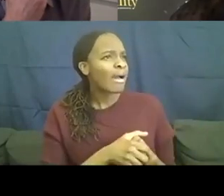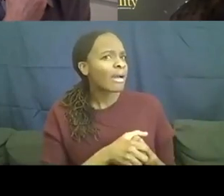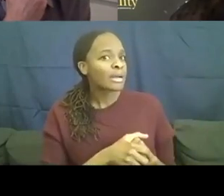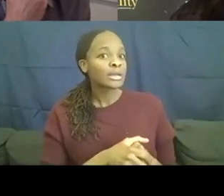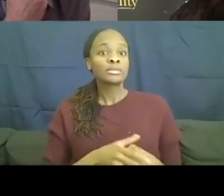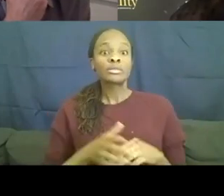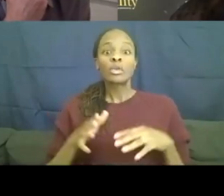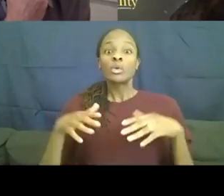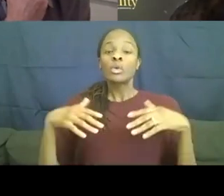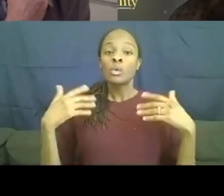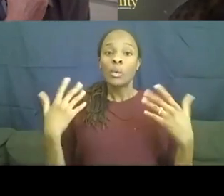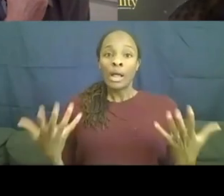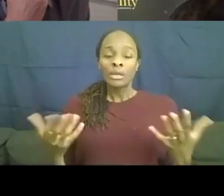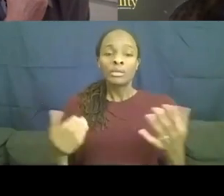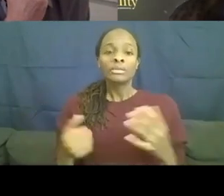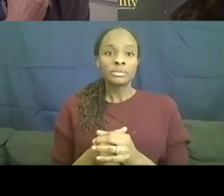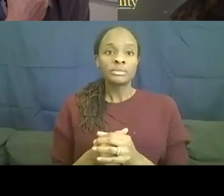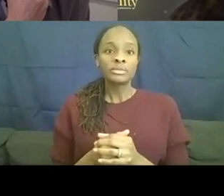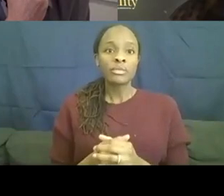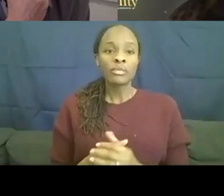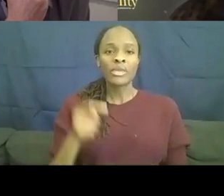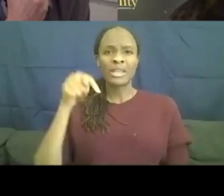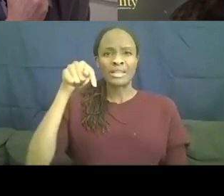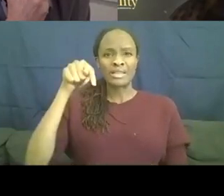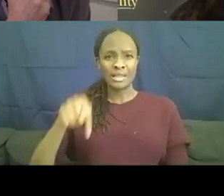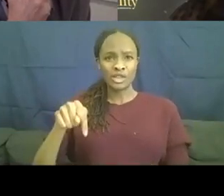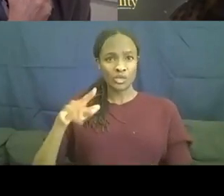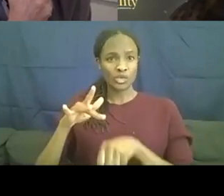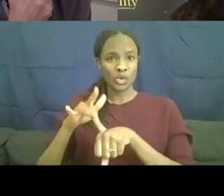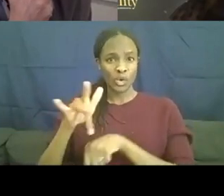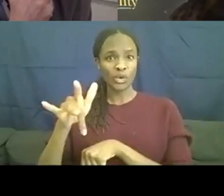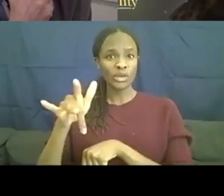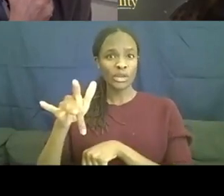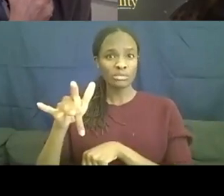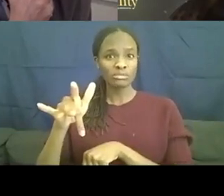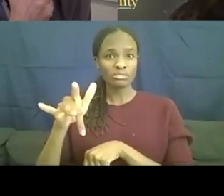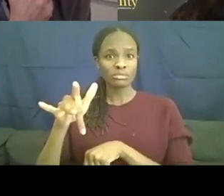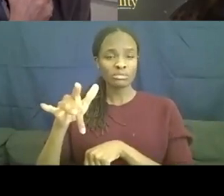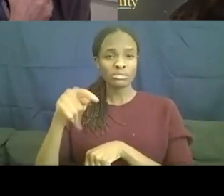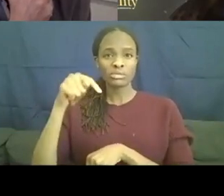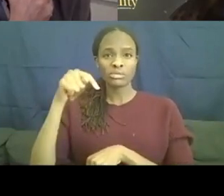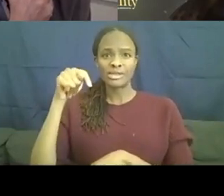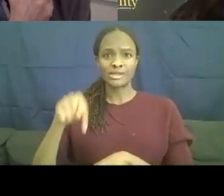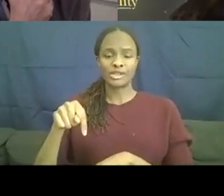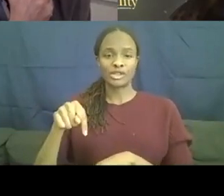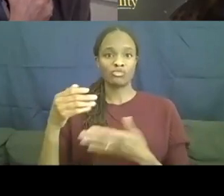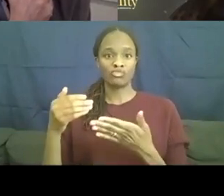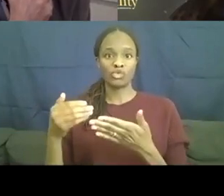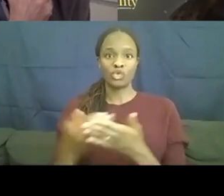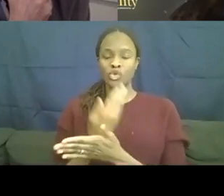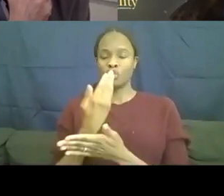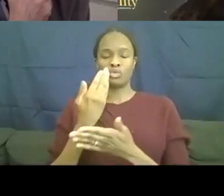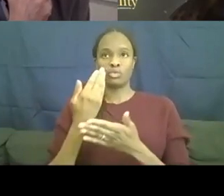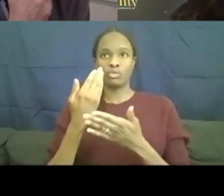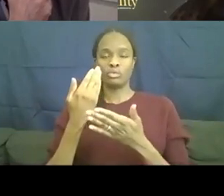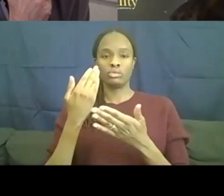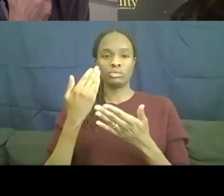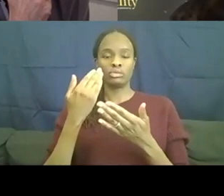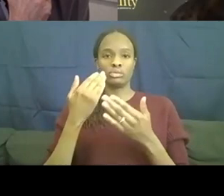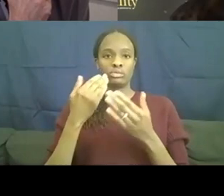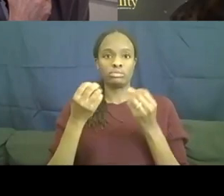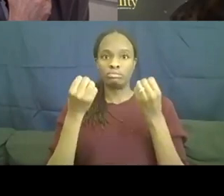Well, this was early on in this new sort of explosion of autism diagnoses,